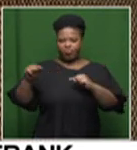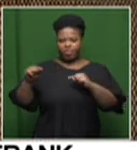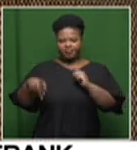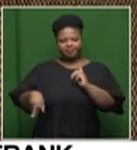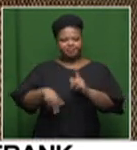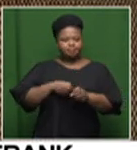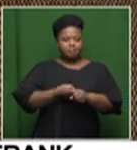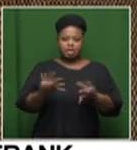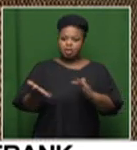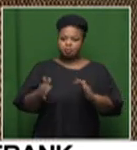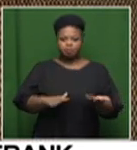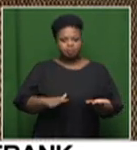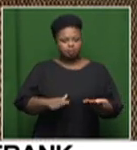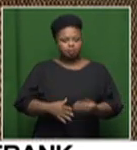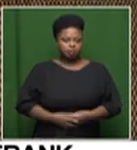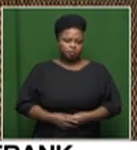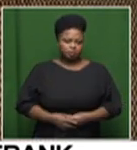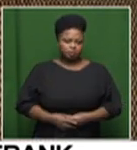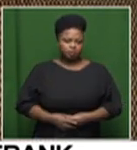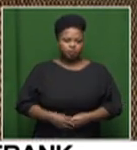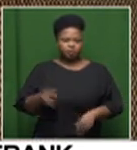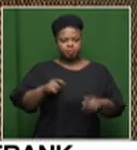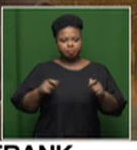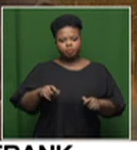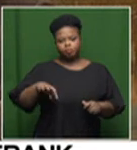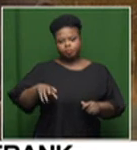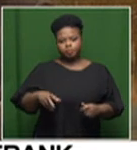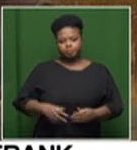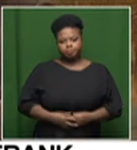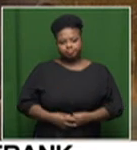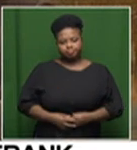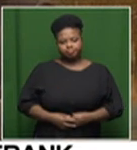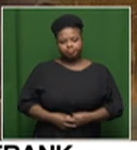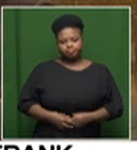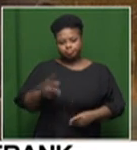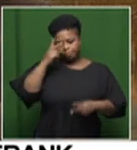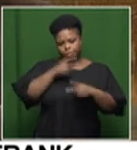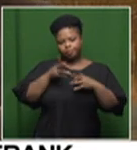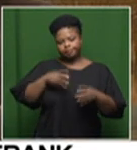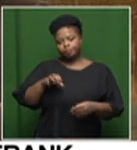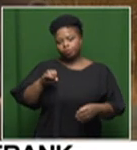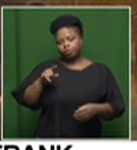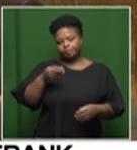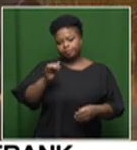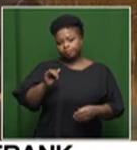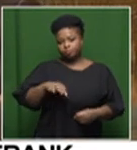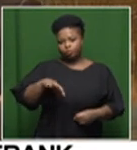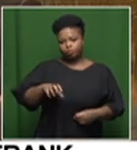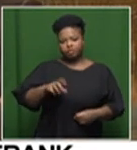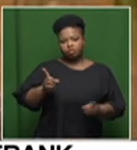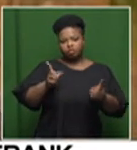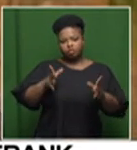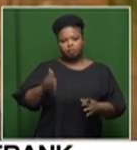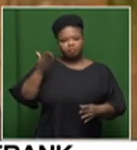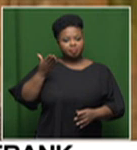bloodletting among the people of the province. Professor Otin Ngumalo was the provincial director